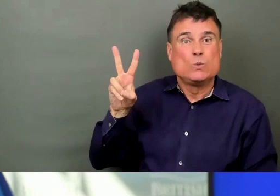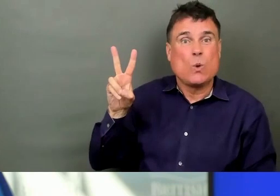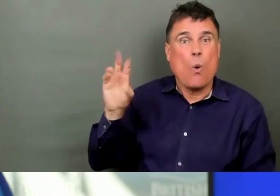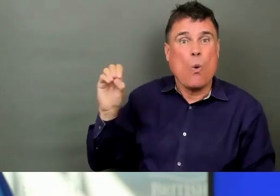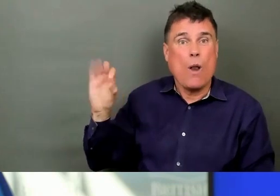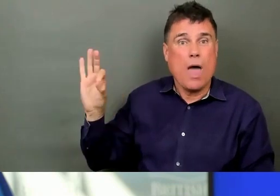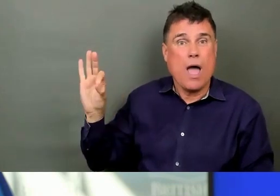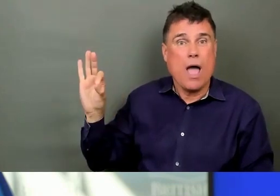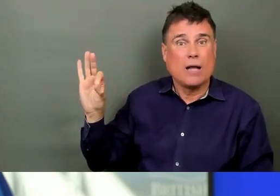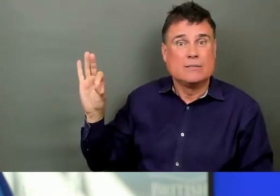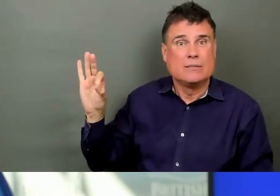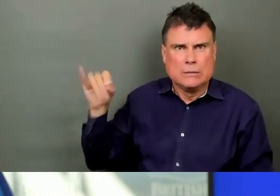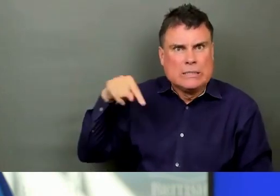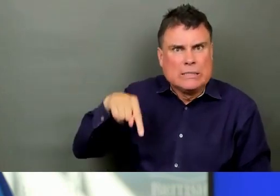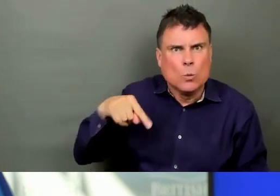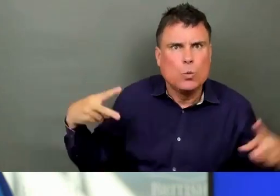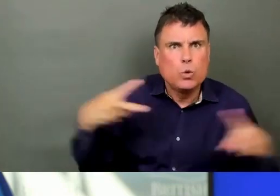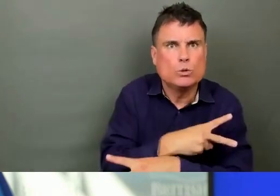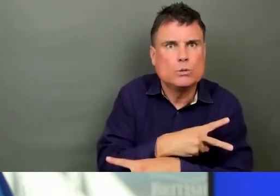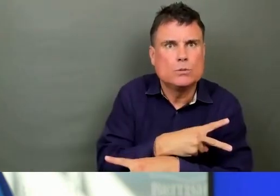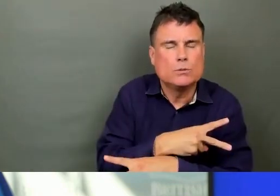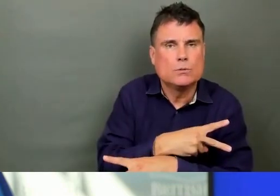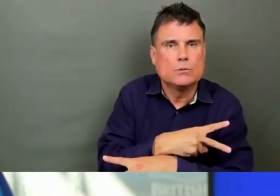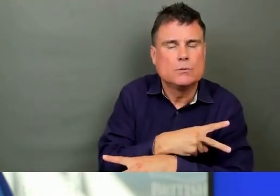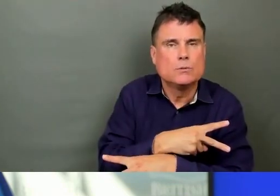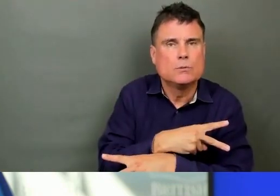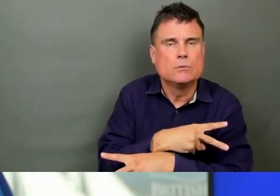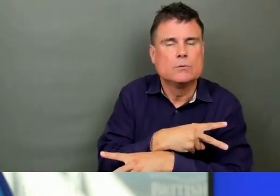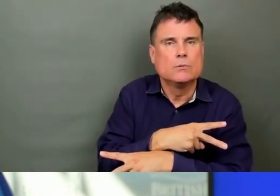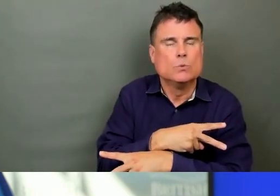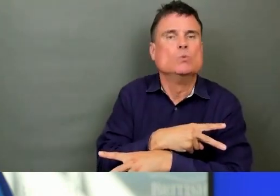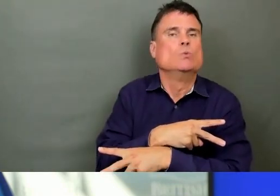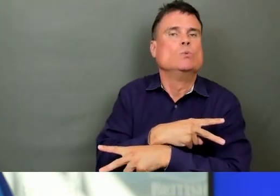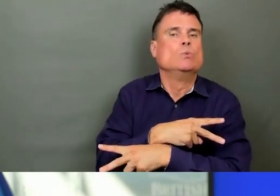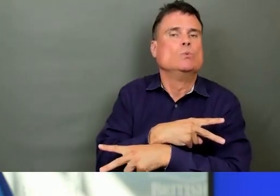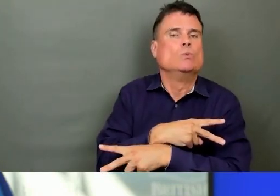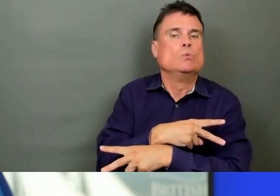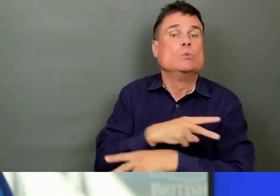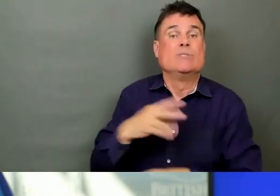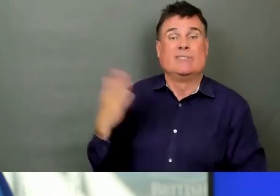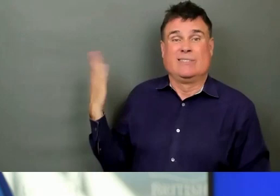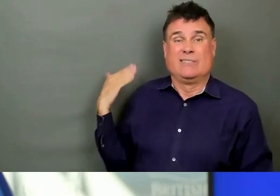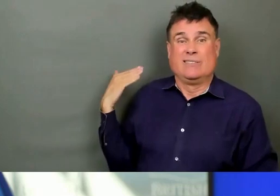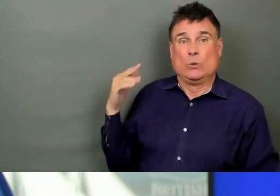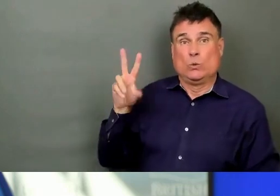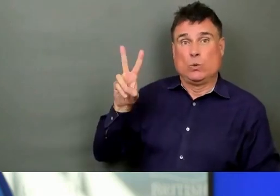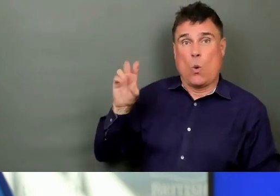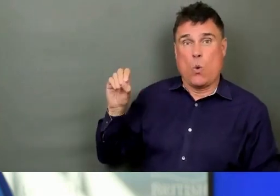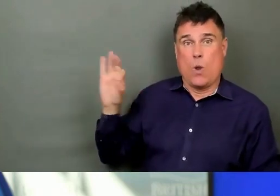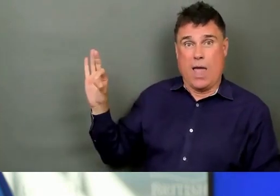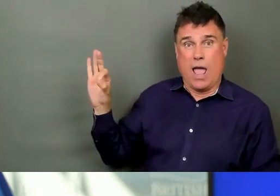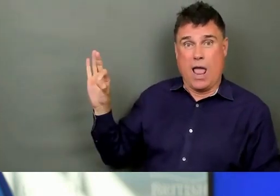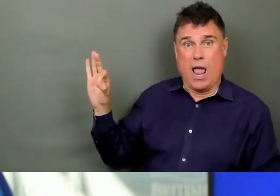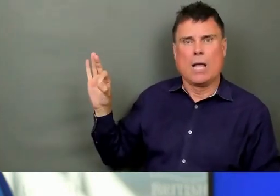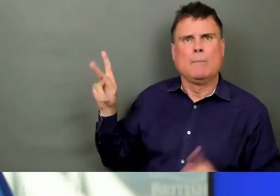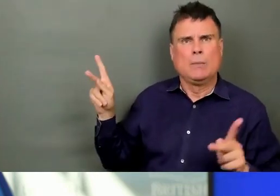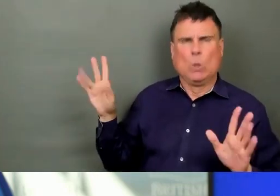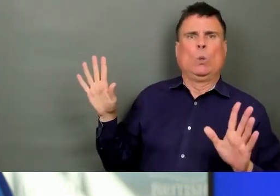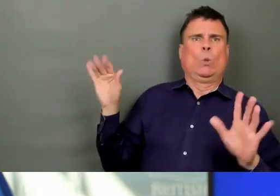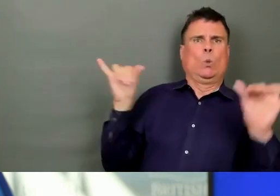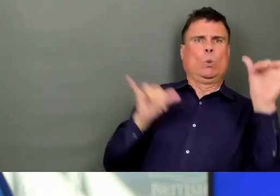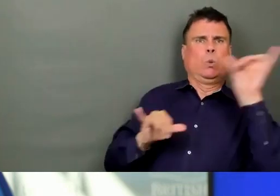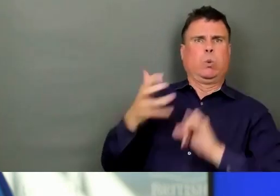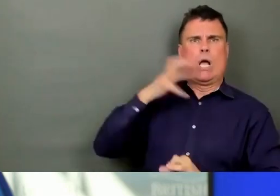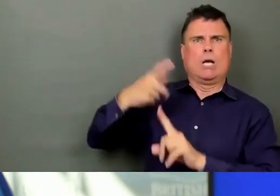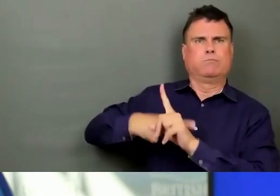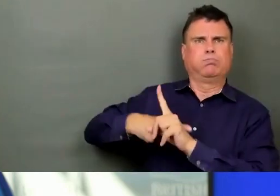equivalent one. And it tells us about the changes that are happening in our society. So there's a case-by-case examination, really